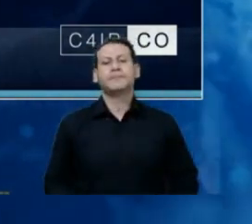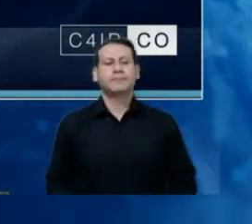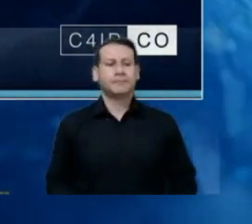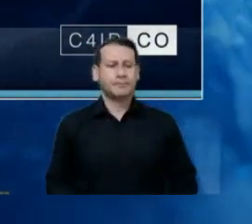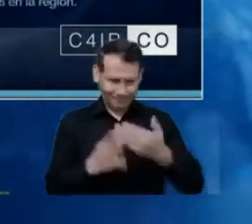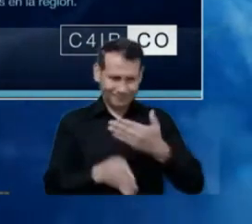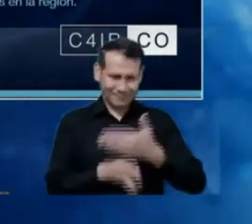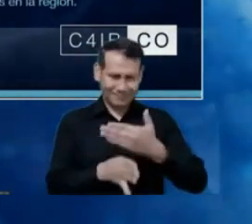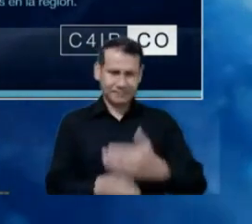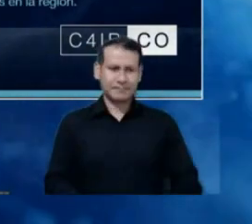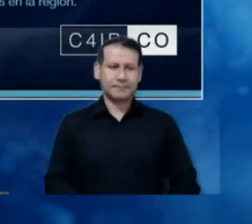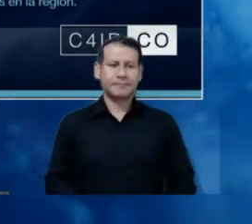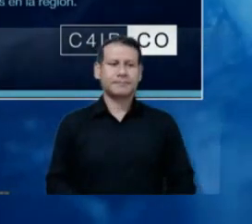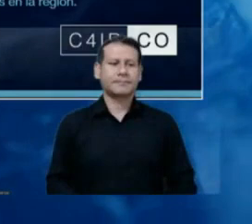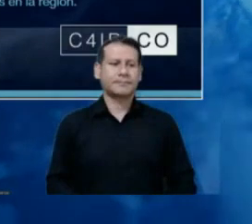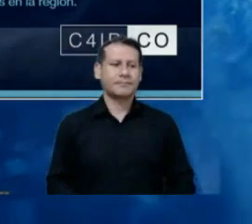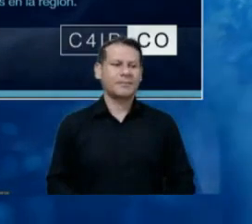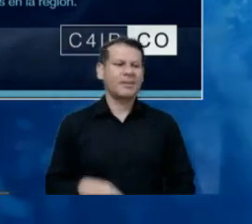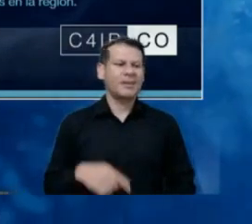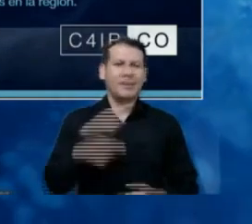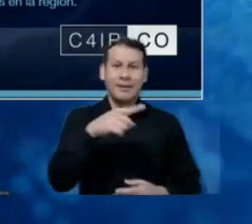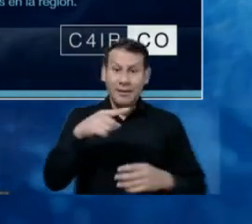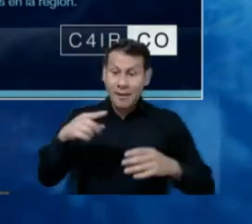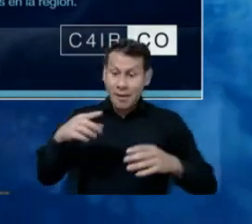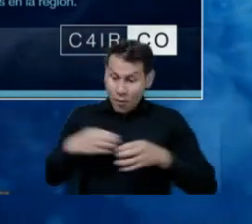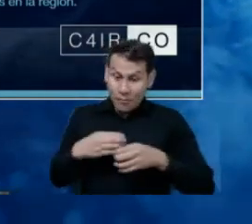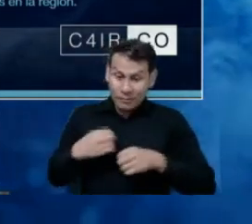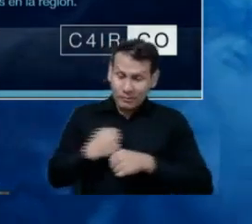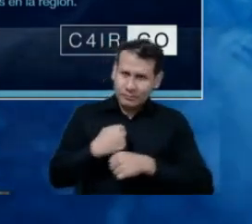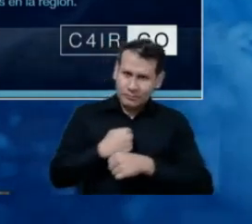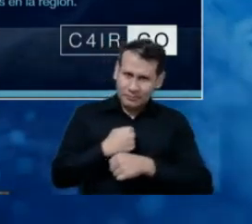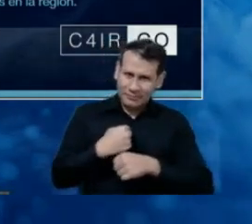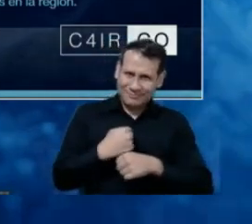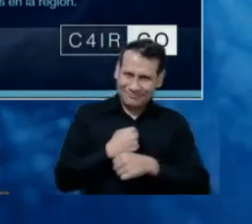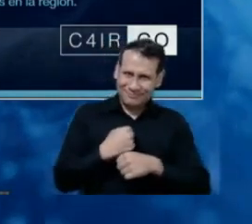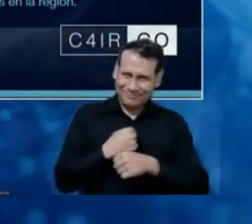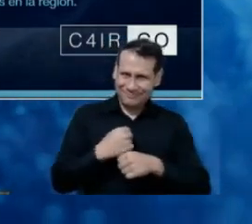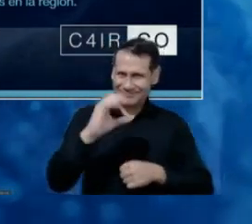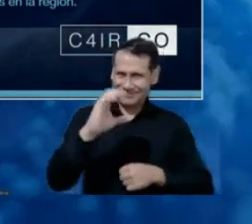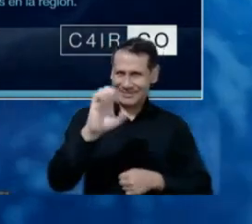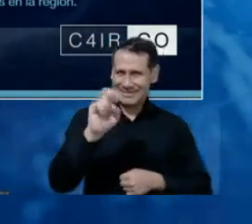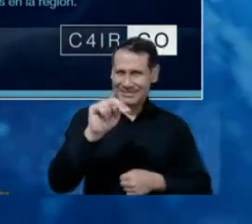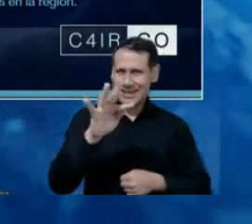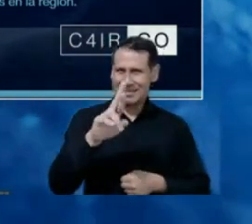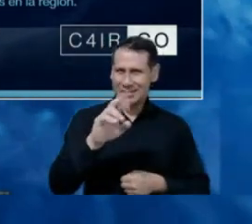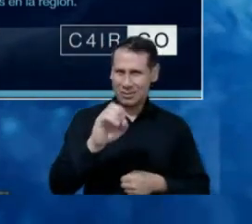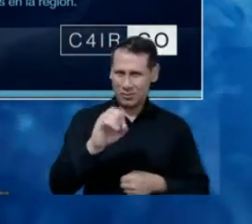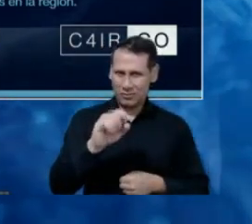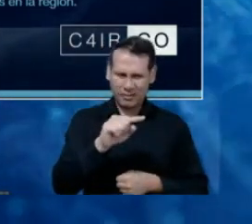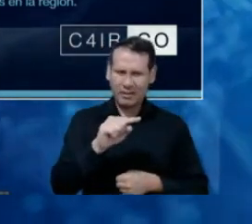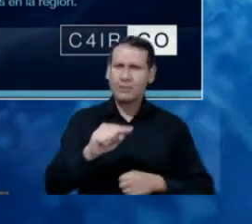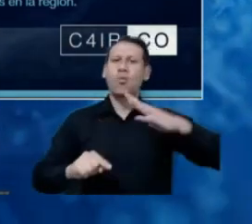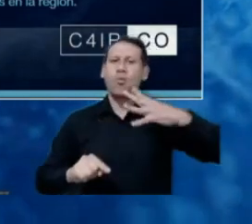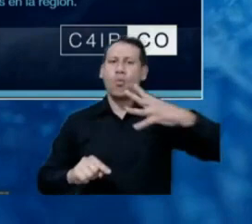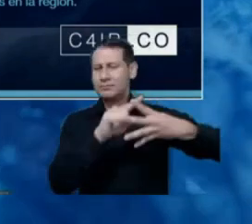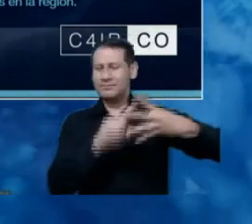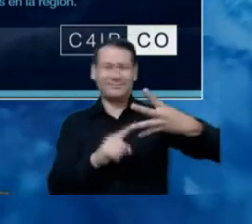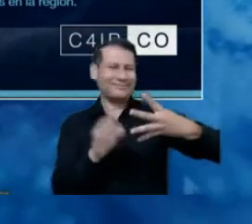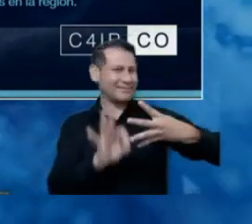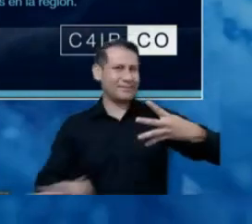deals with it in Spanish. So, the center is, focalizes in four important